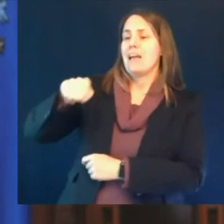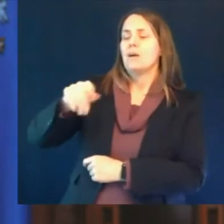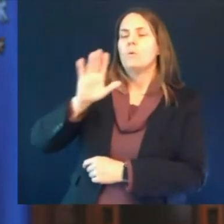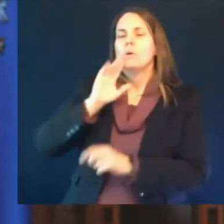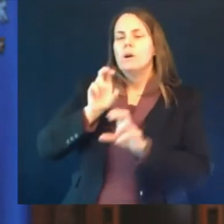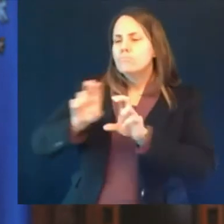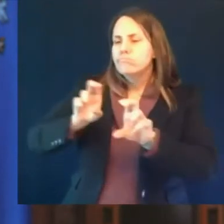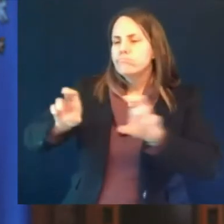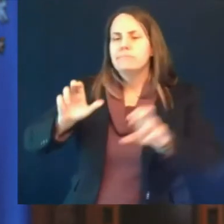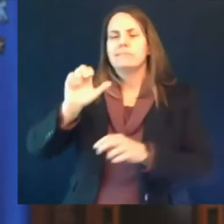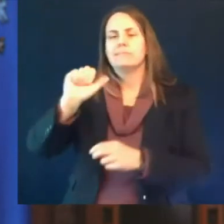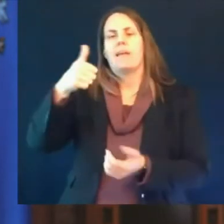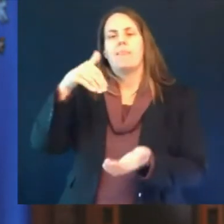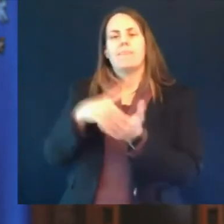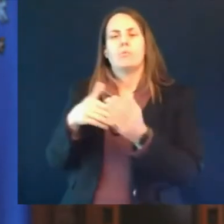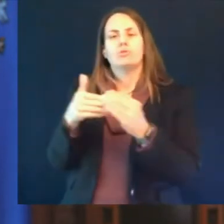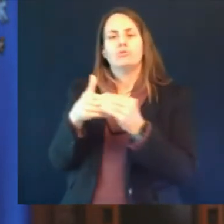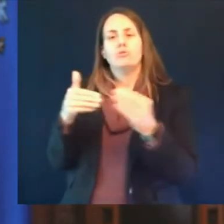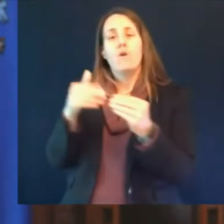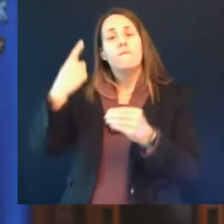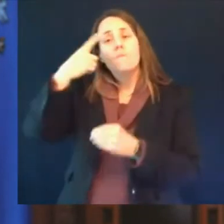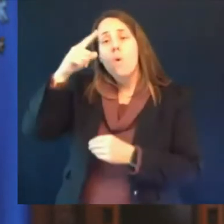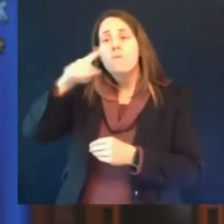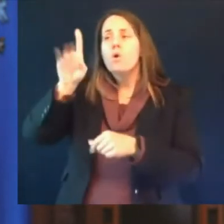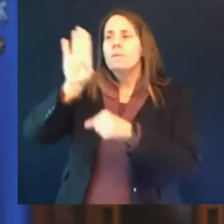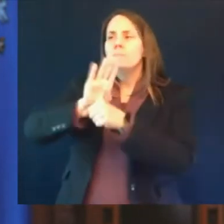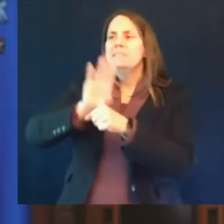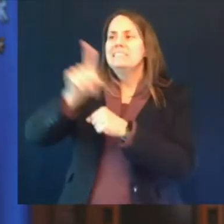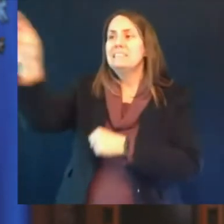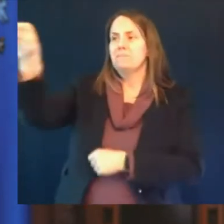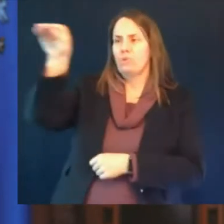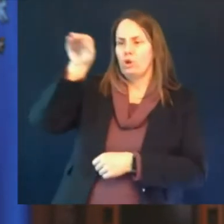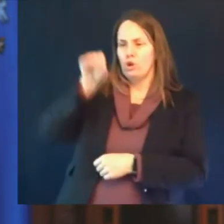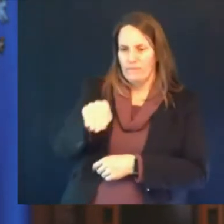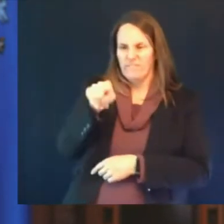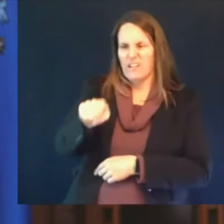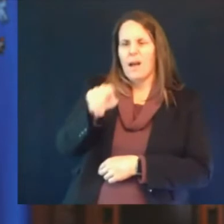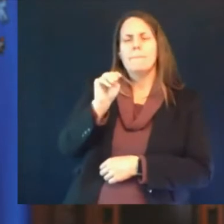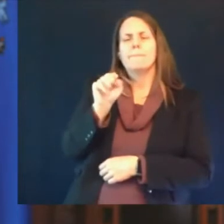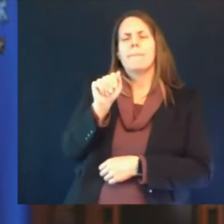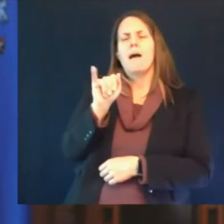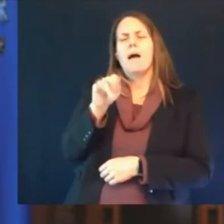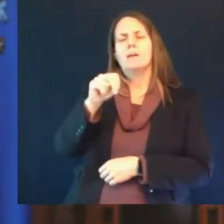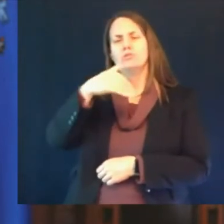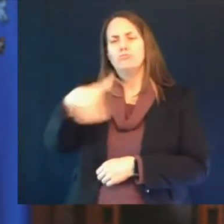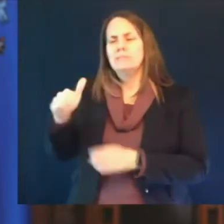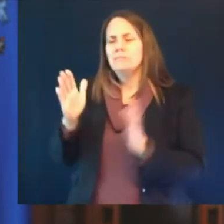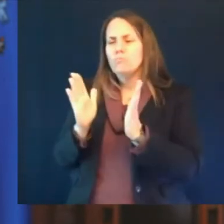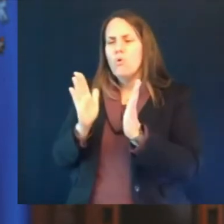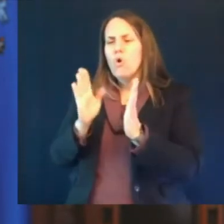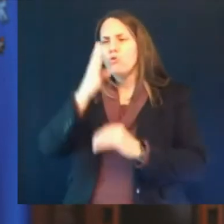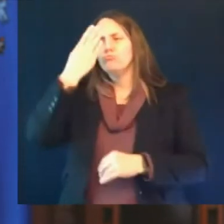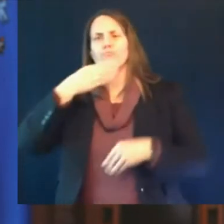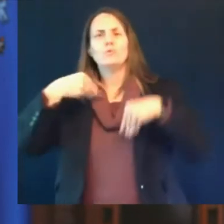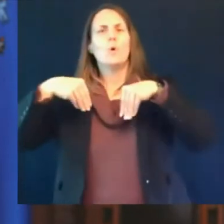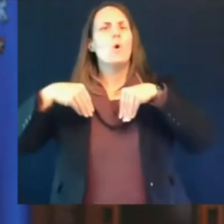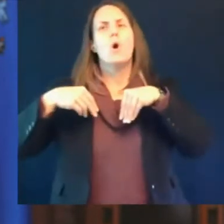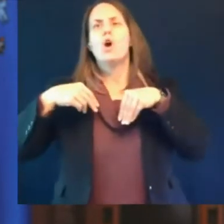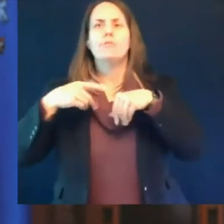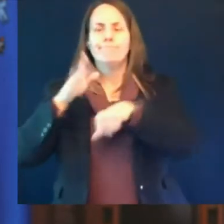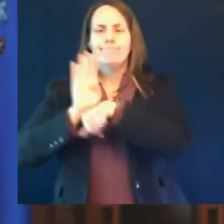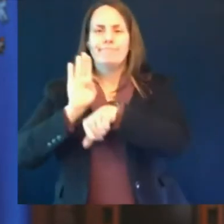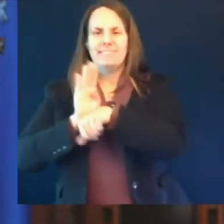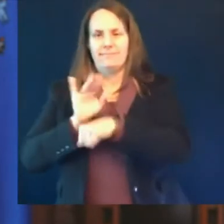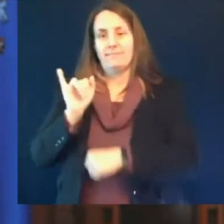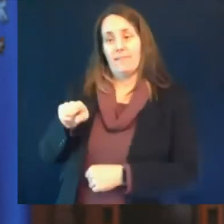storefronts and downtowns and other commercial corridors around the state as well as another 50 million dollars in